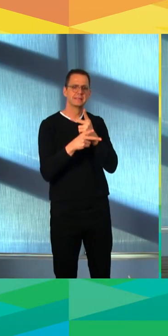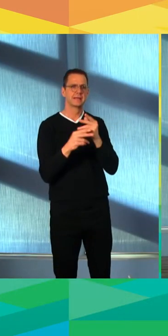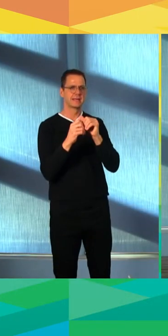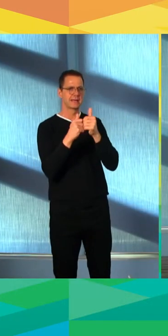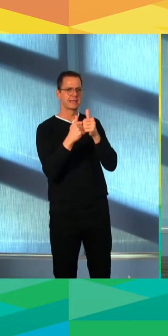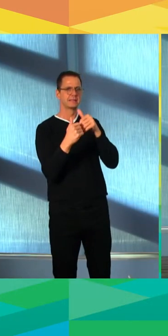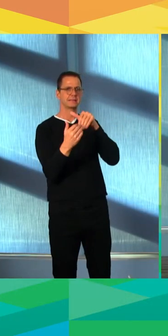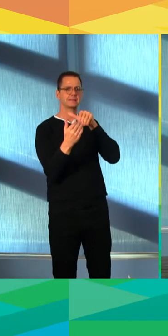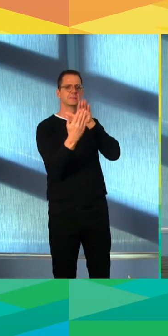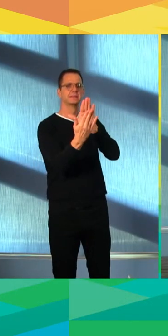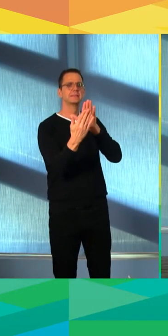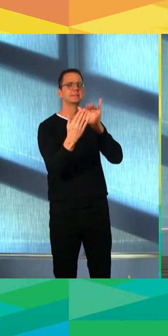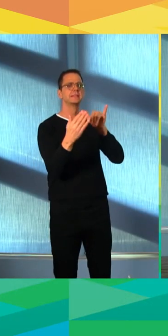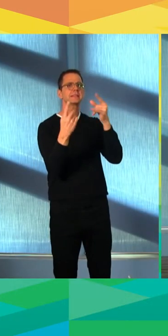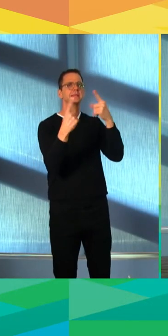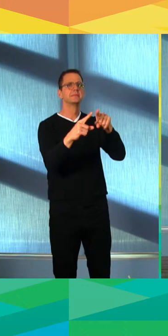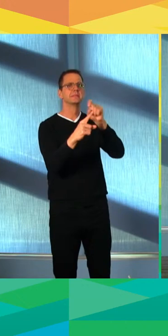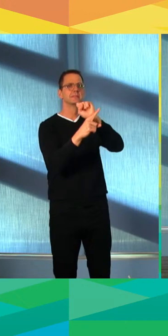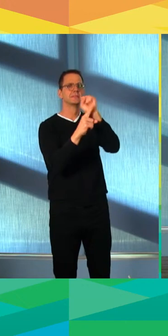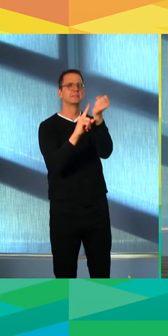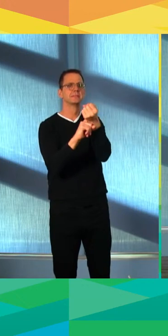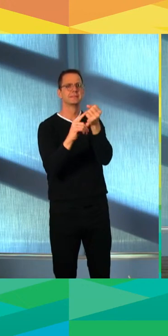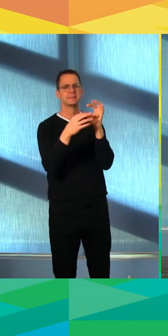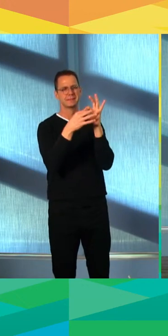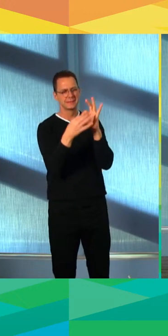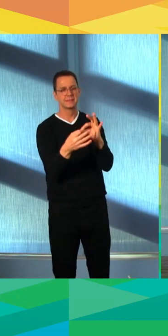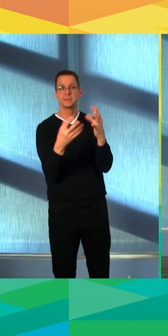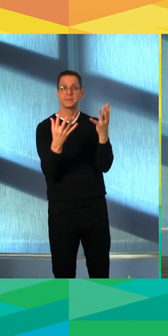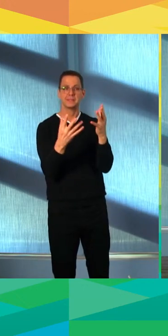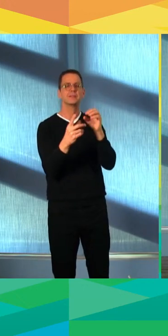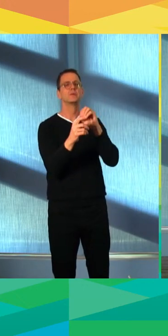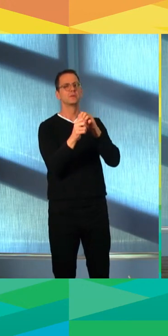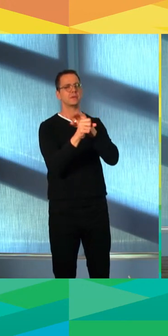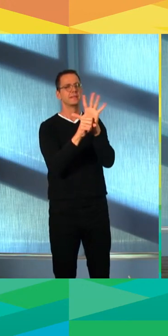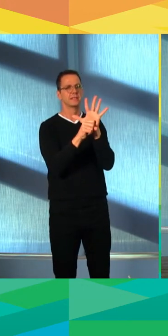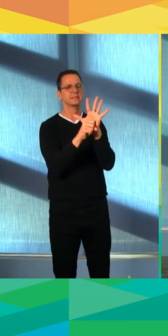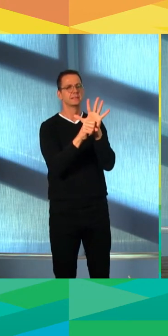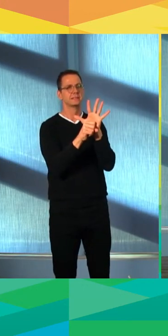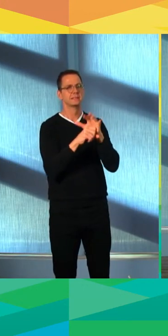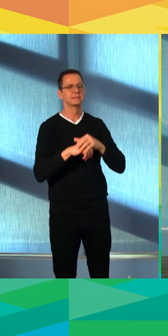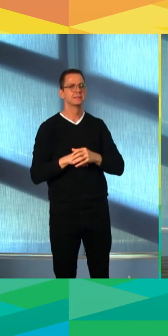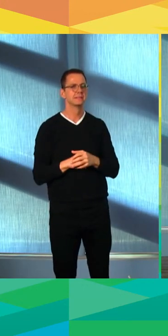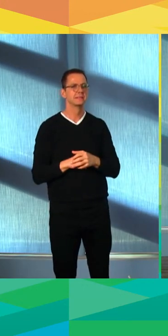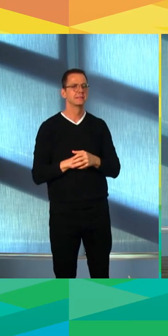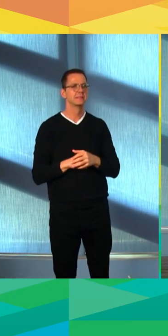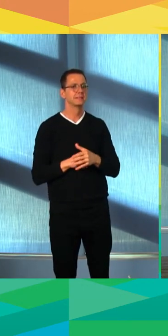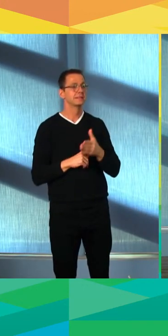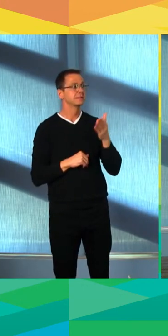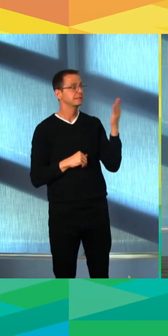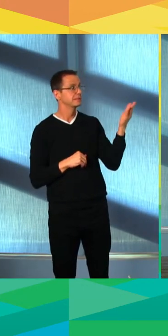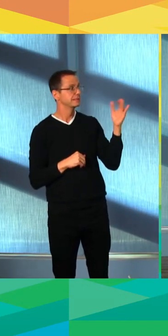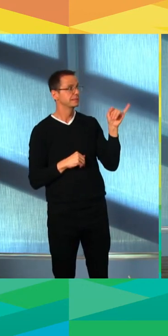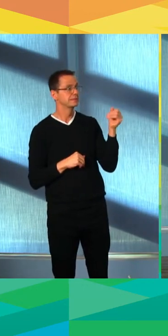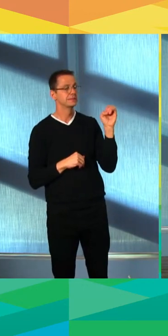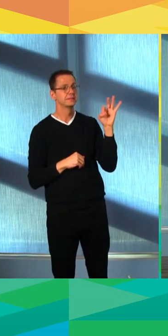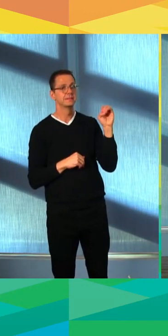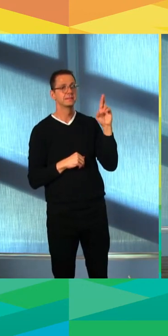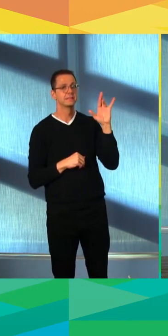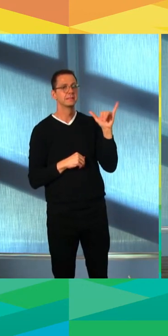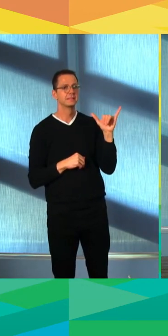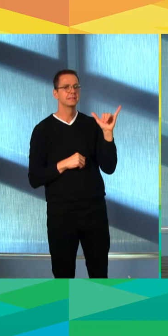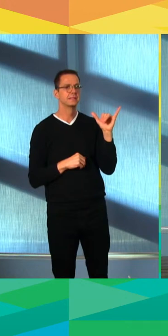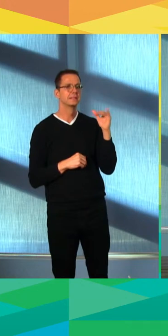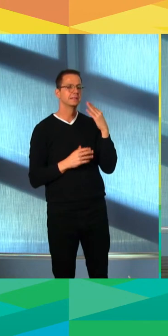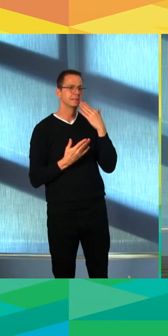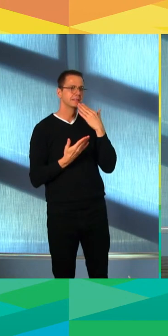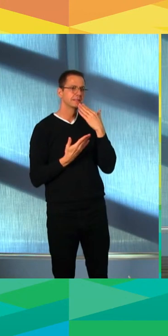Thank you, Mr. Cobal. So what we'll do is we'll open it up for questions now. We'll go to each one of you journalists on the line for one question and a